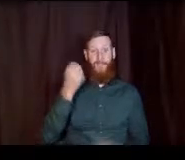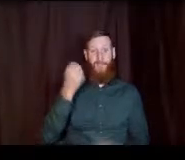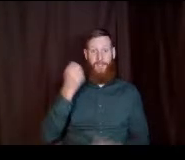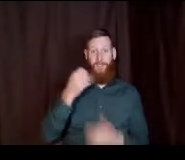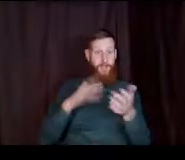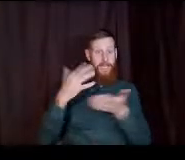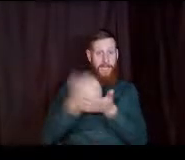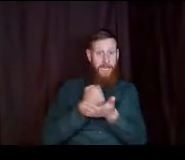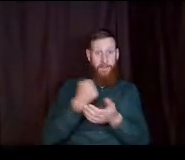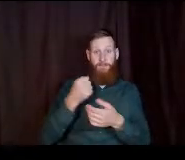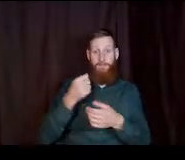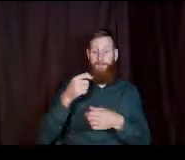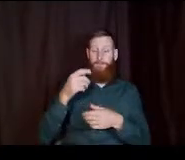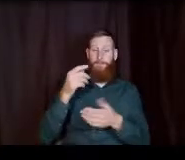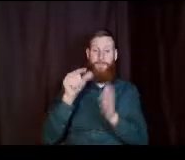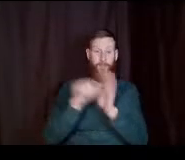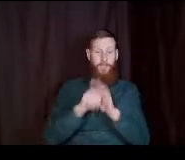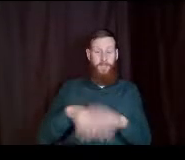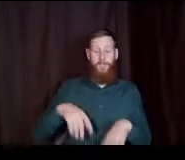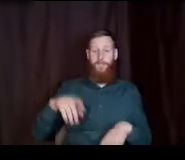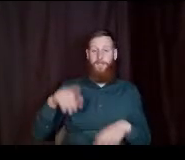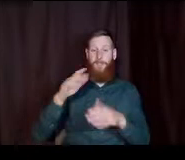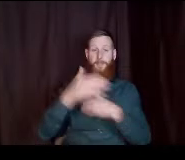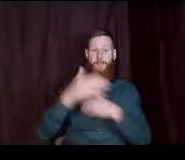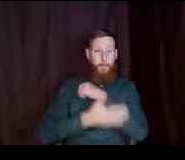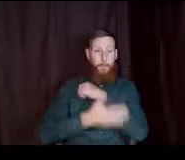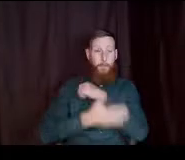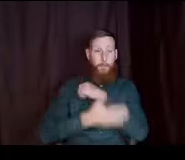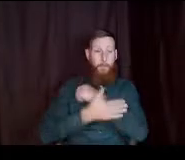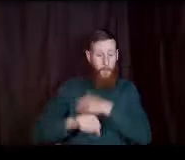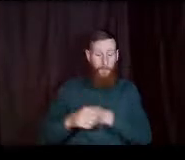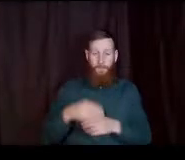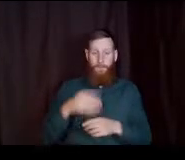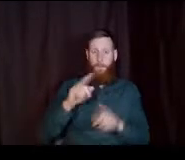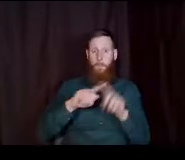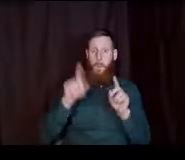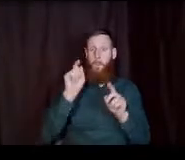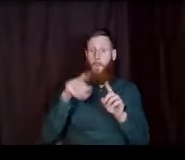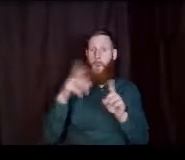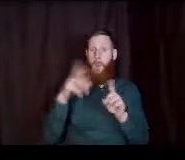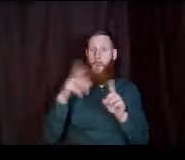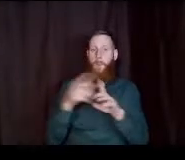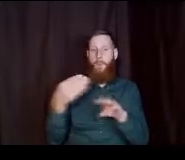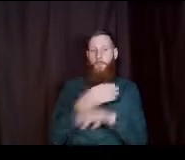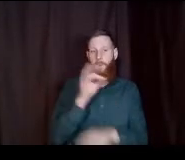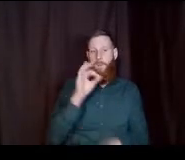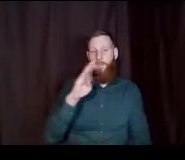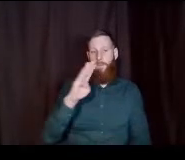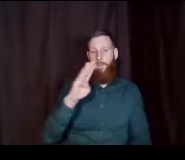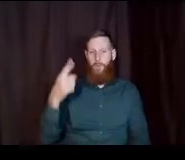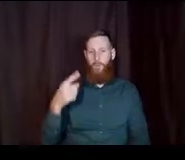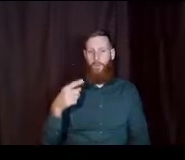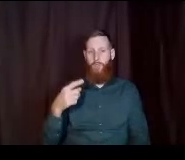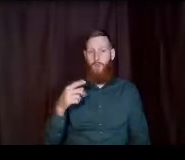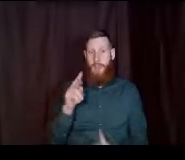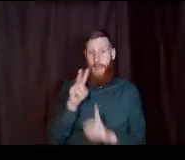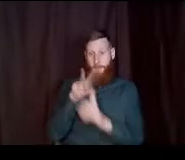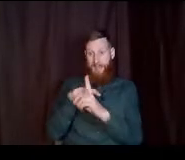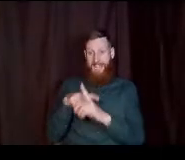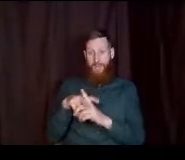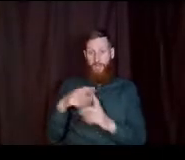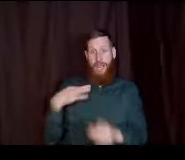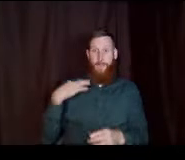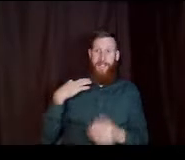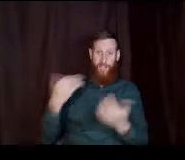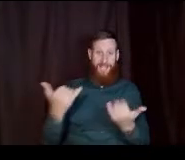to participate students need to apply by february 1st the application is currently open um